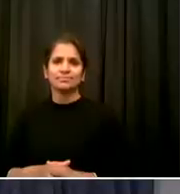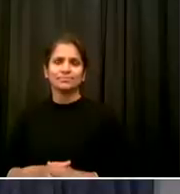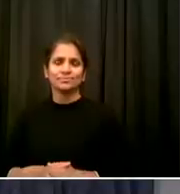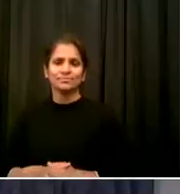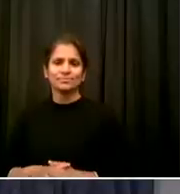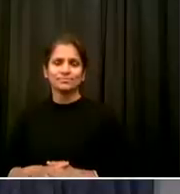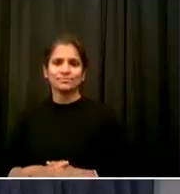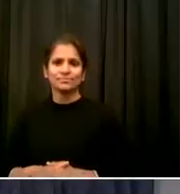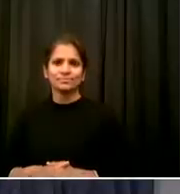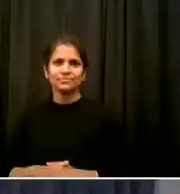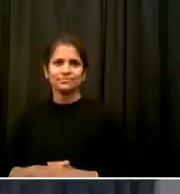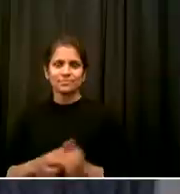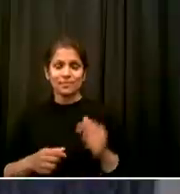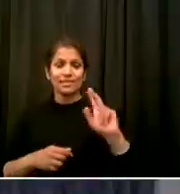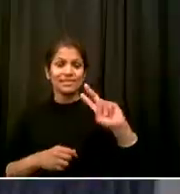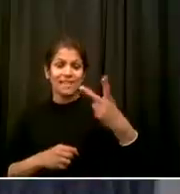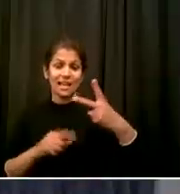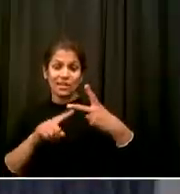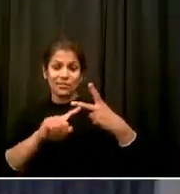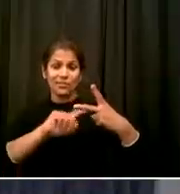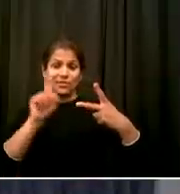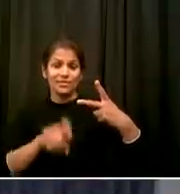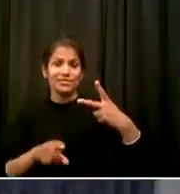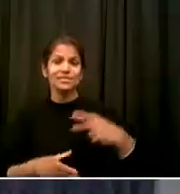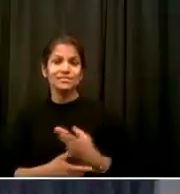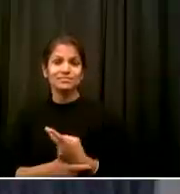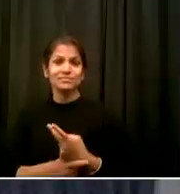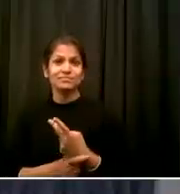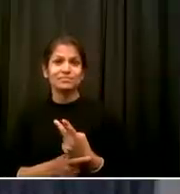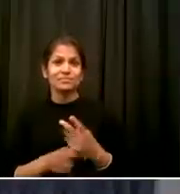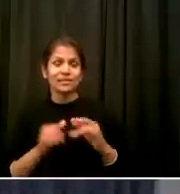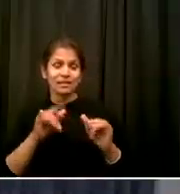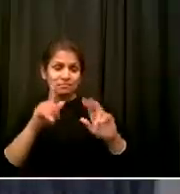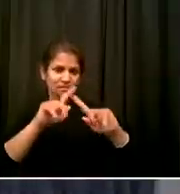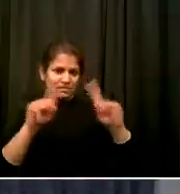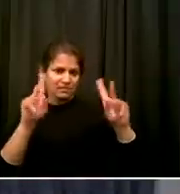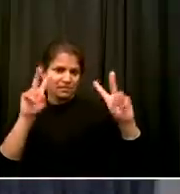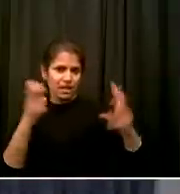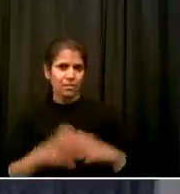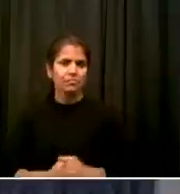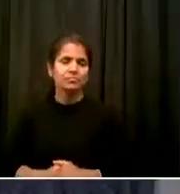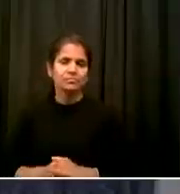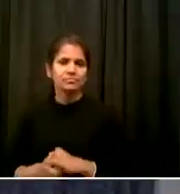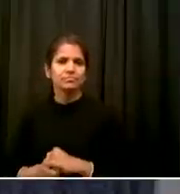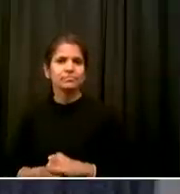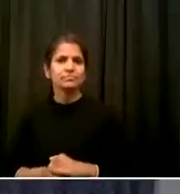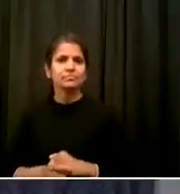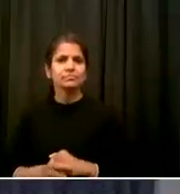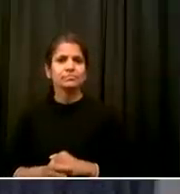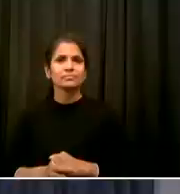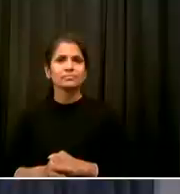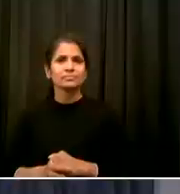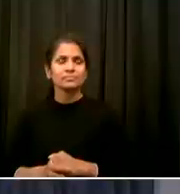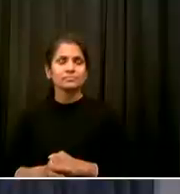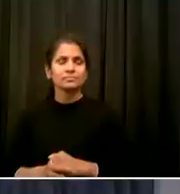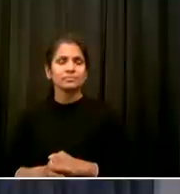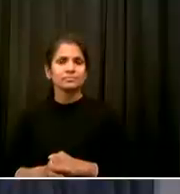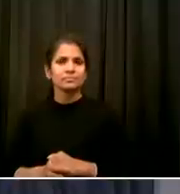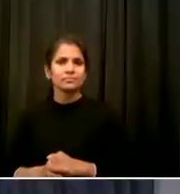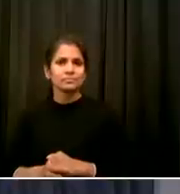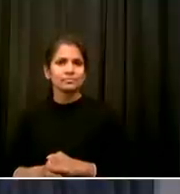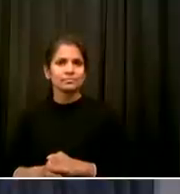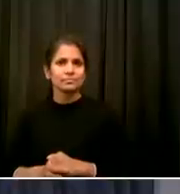I have a question on a different topic The post act, you have said that you support that and you intend to sign it The